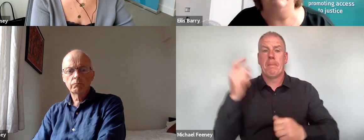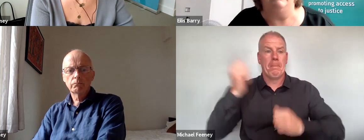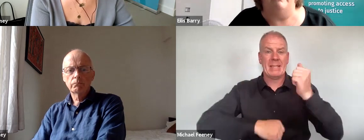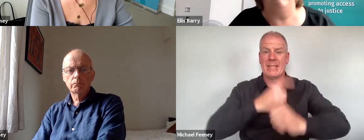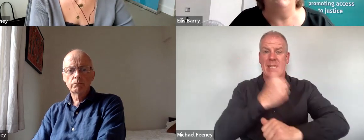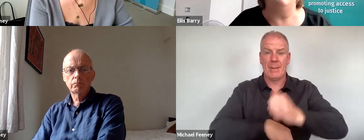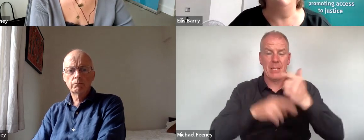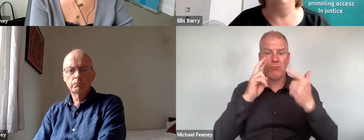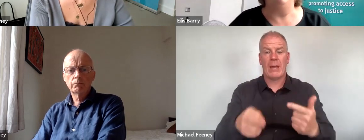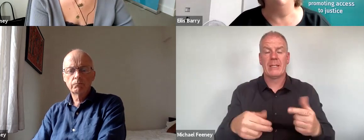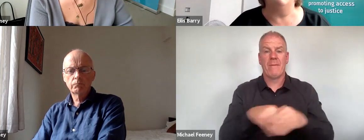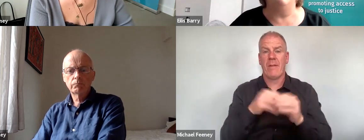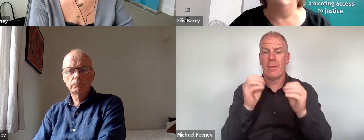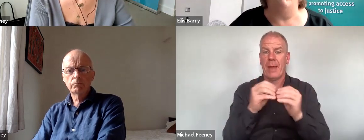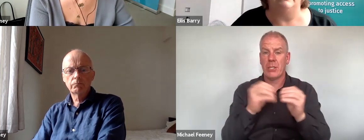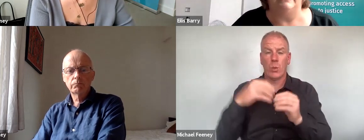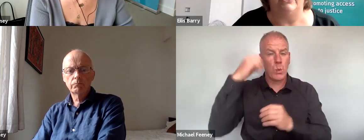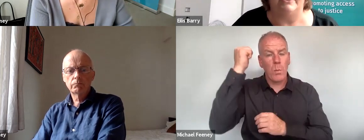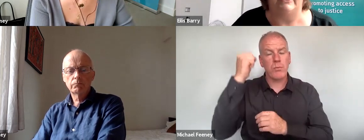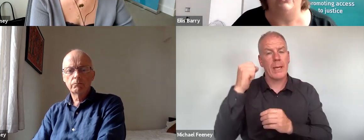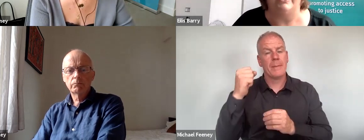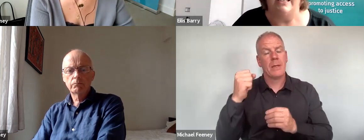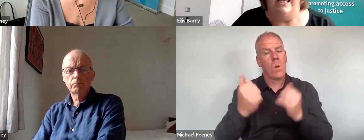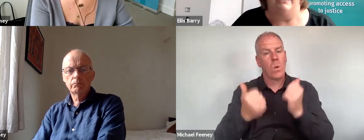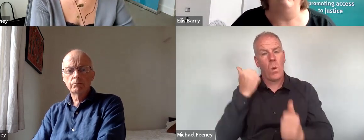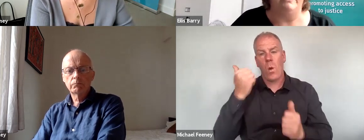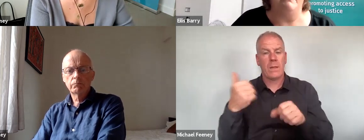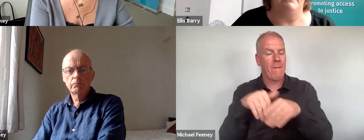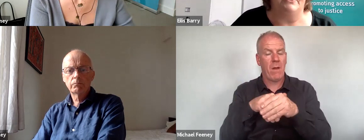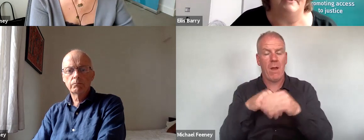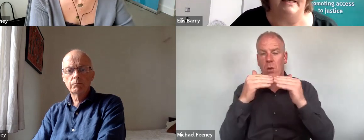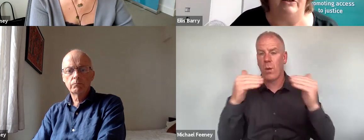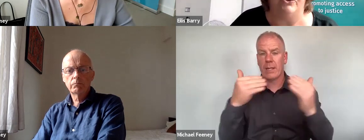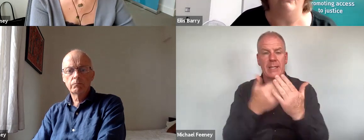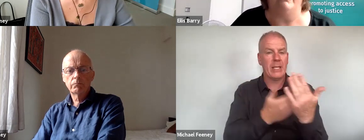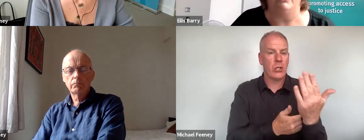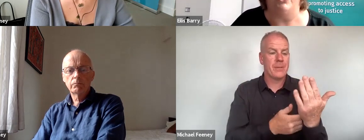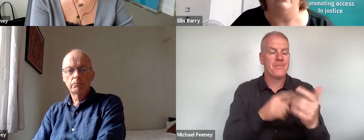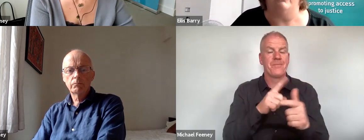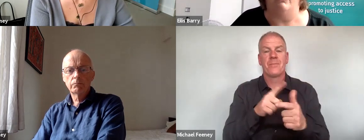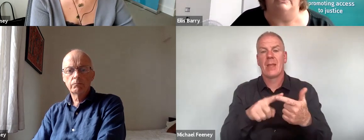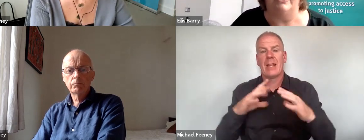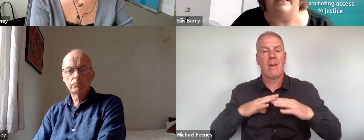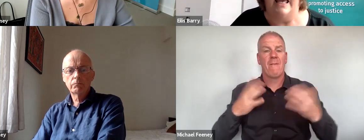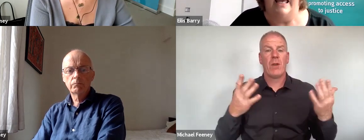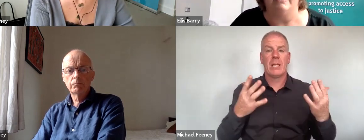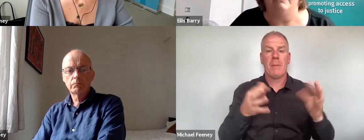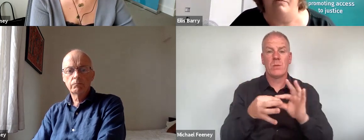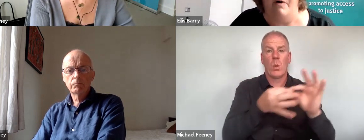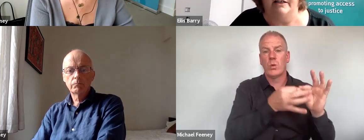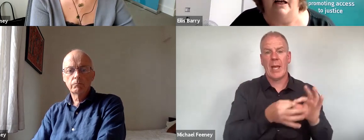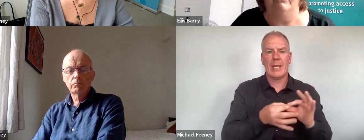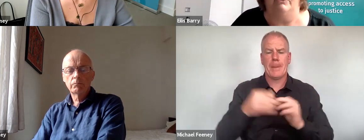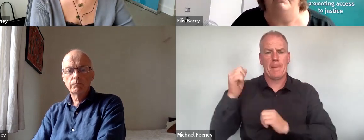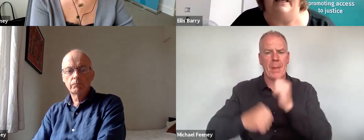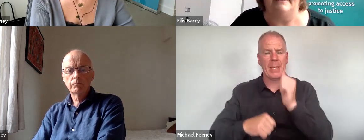in the reference to the Supreme Court of the equality legislation, and freedom of association trumped gender equality in the